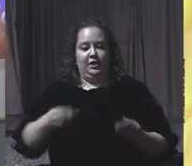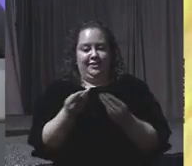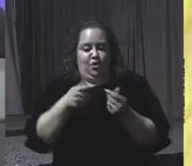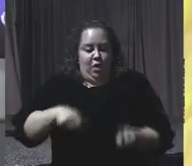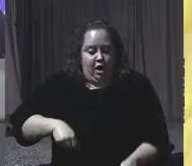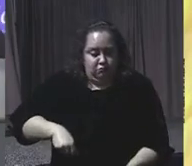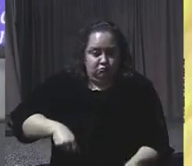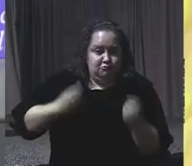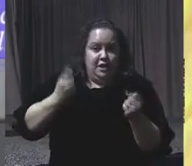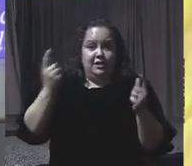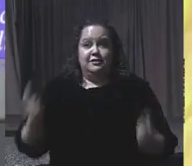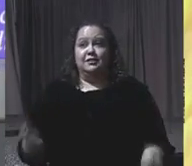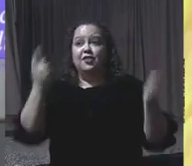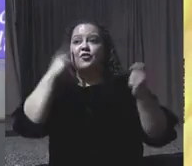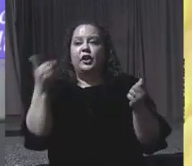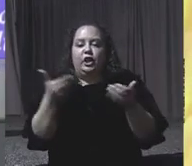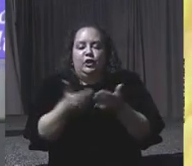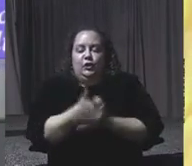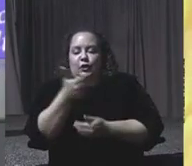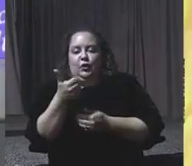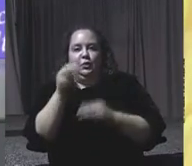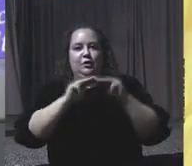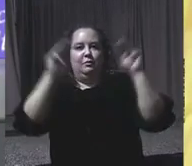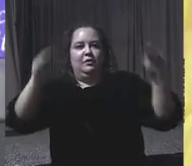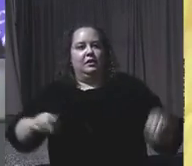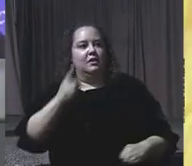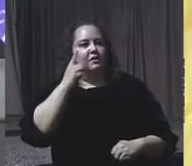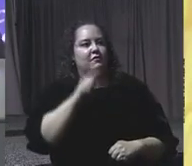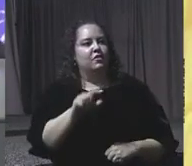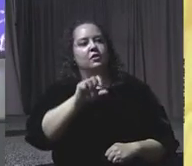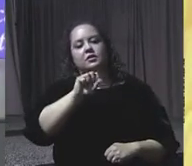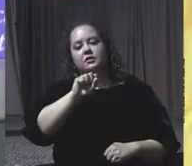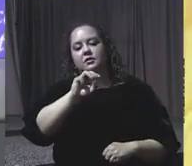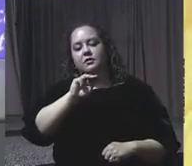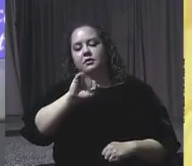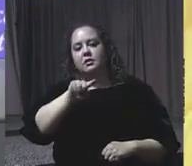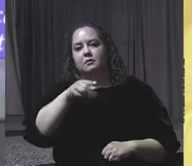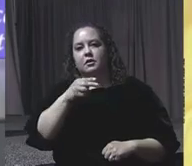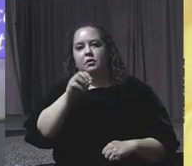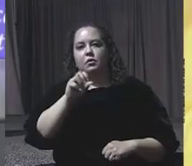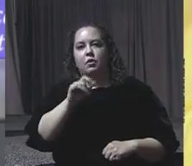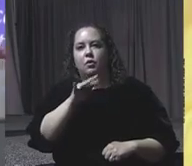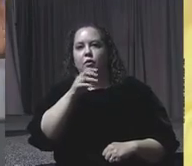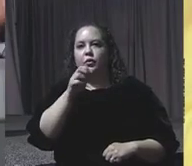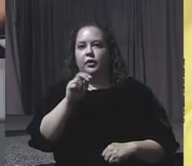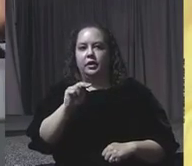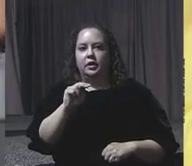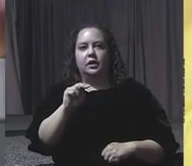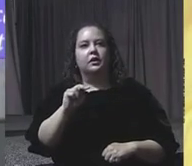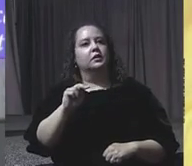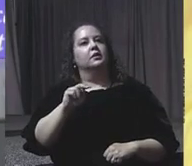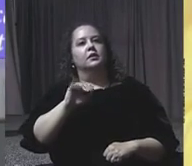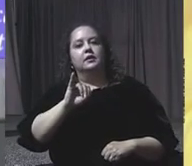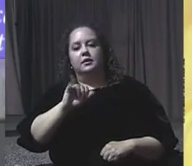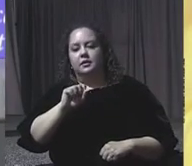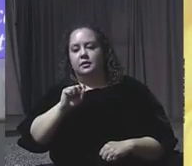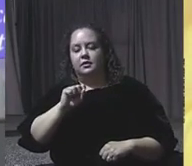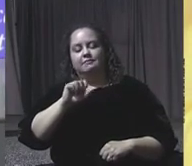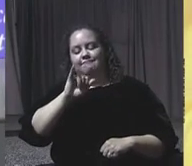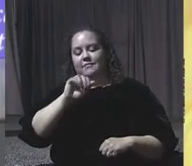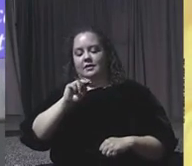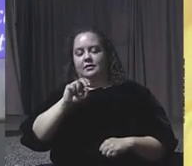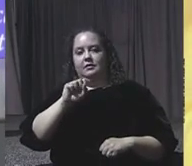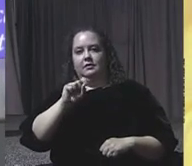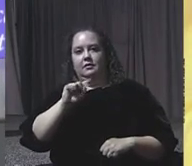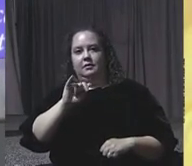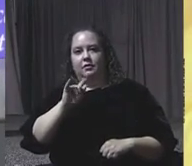for the newest museum of the Smithsonian Institution, the National Museum of African American History and Culture. I just